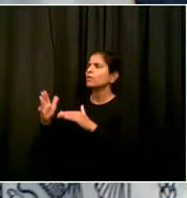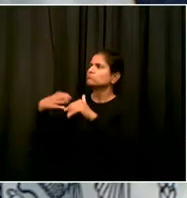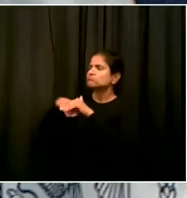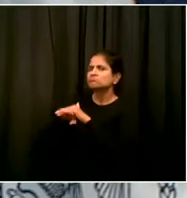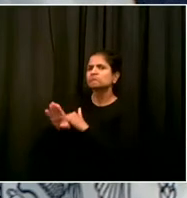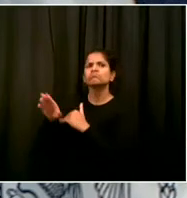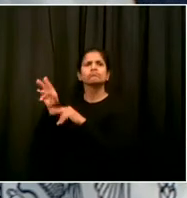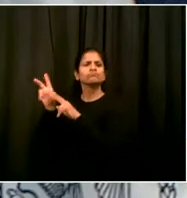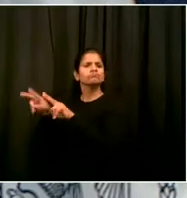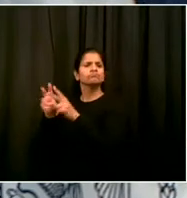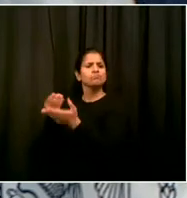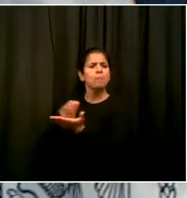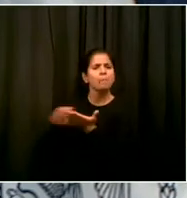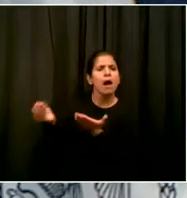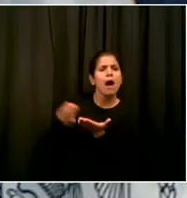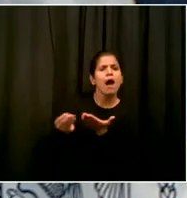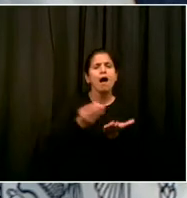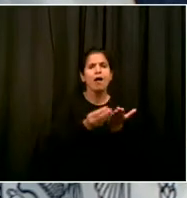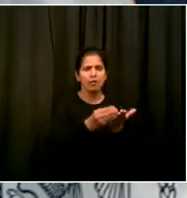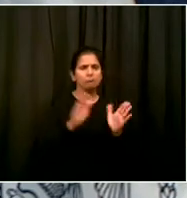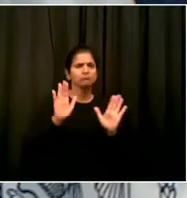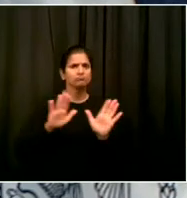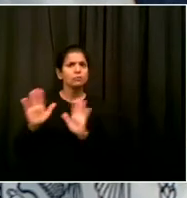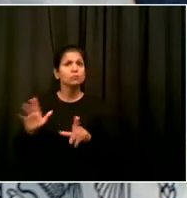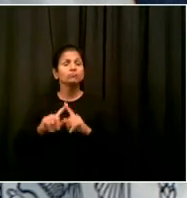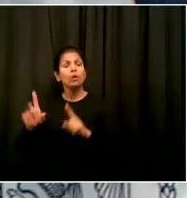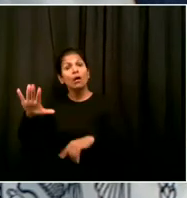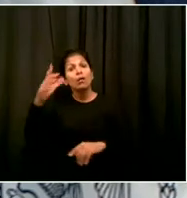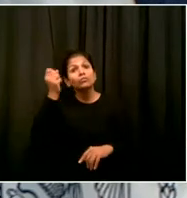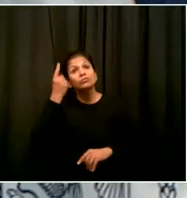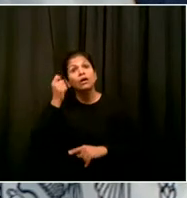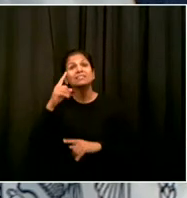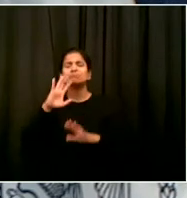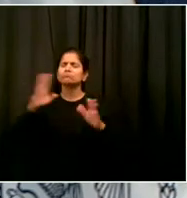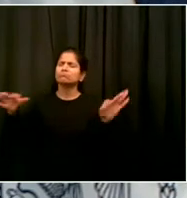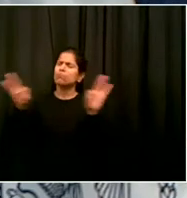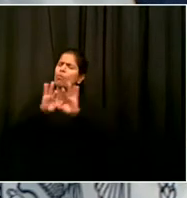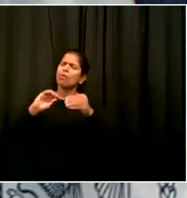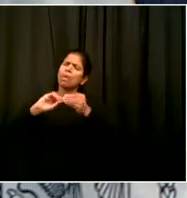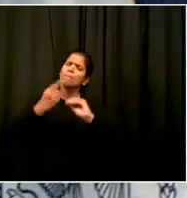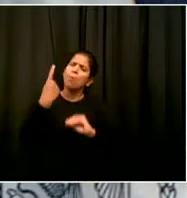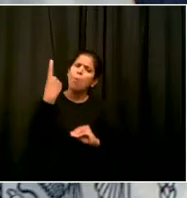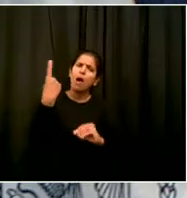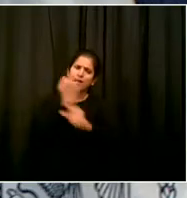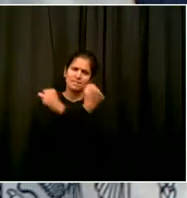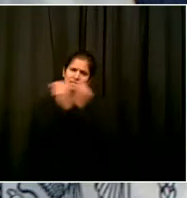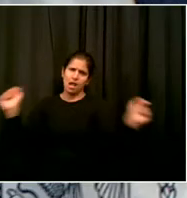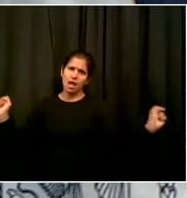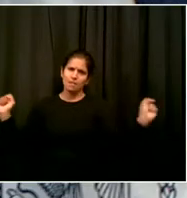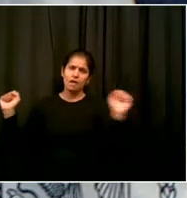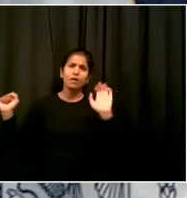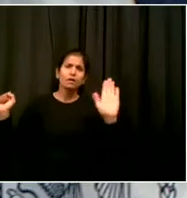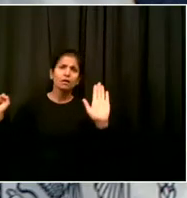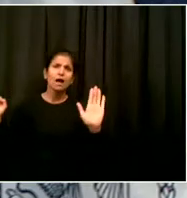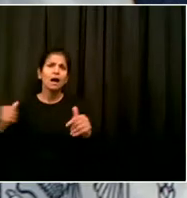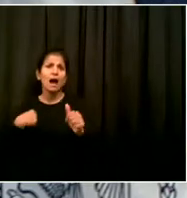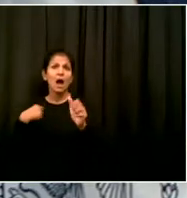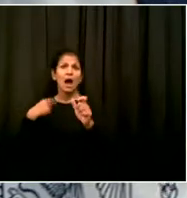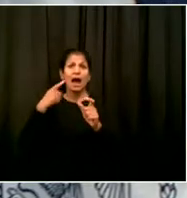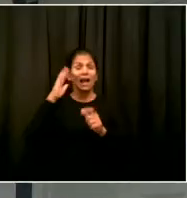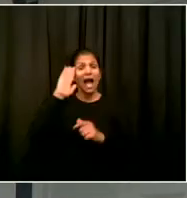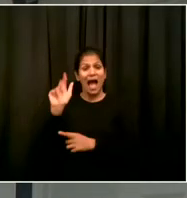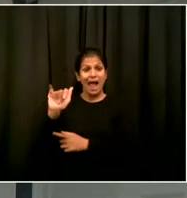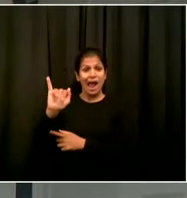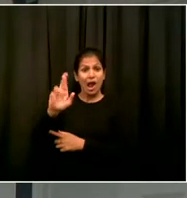make sure there's a flow of air, but also give a lot more space. And I think we can strike that balance. Commissioner. Yes,